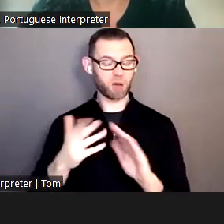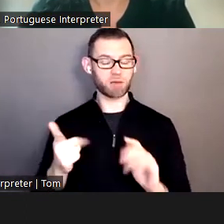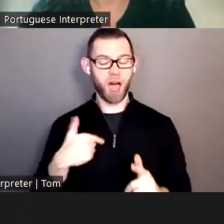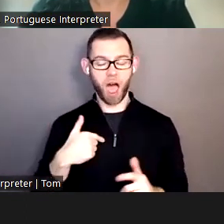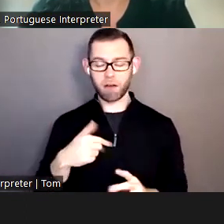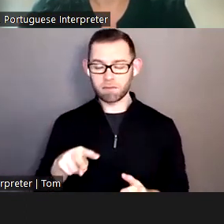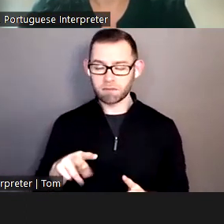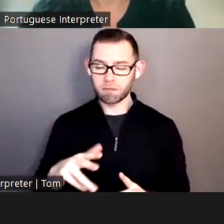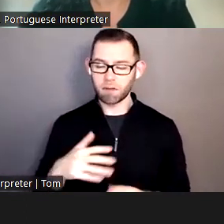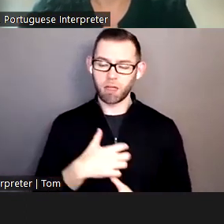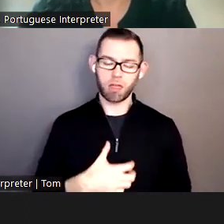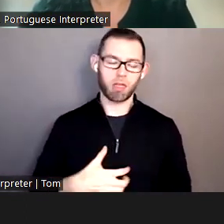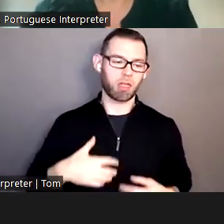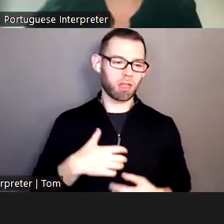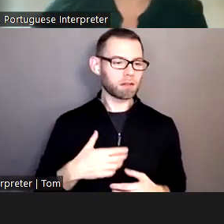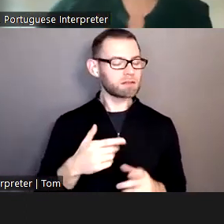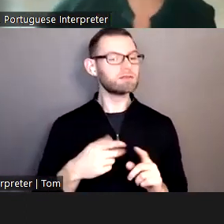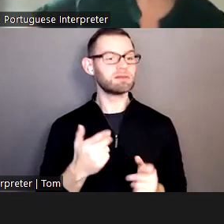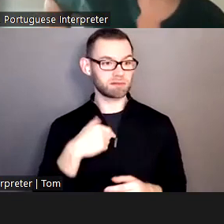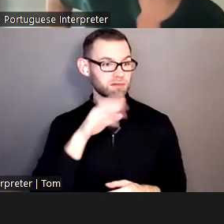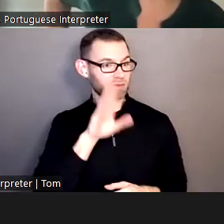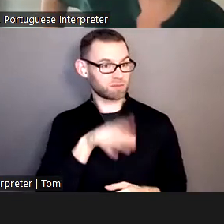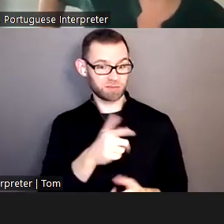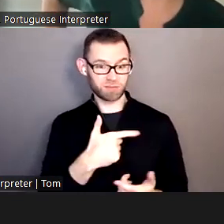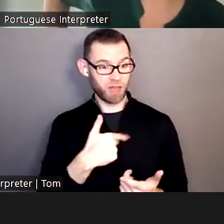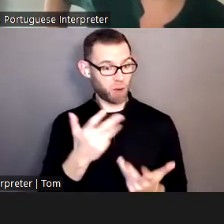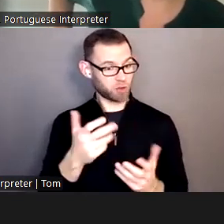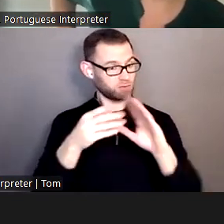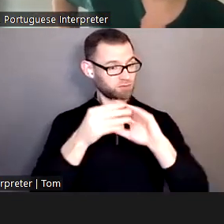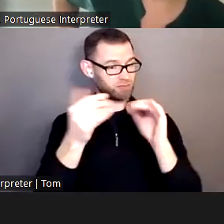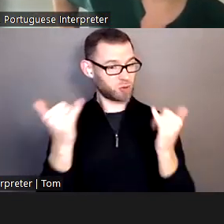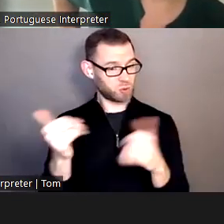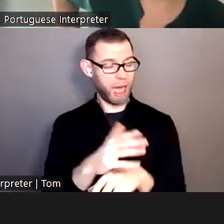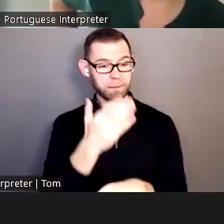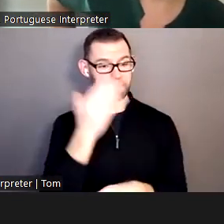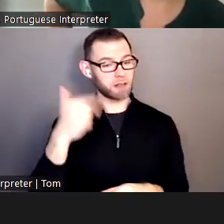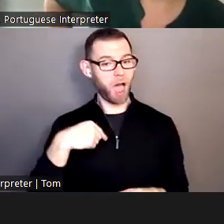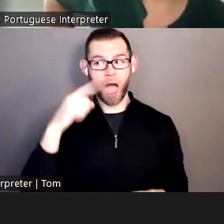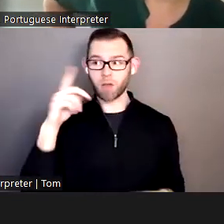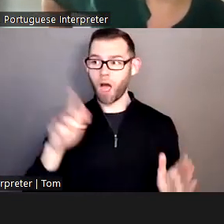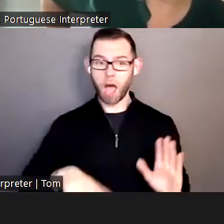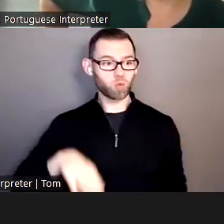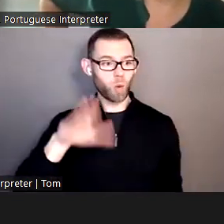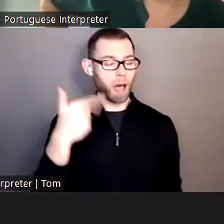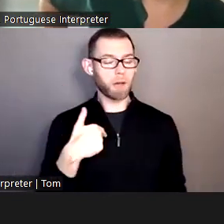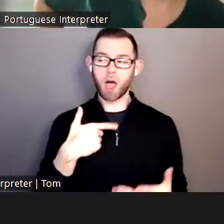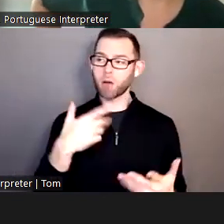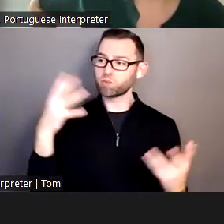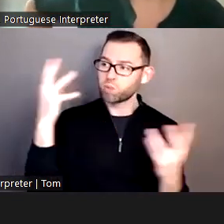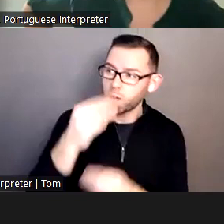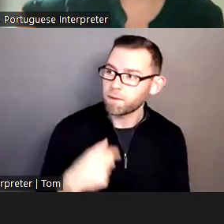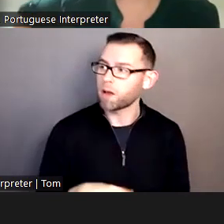because I grew up thinking I was living in a beautiful, natural area that respected and loved its